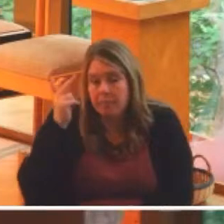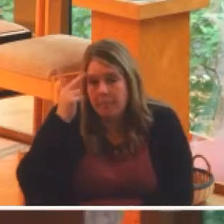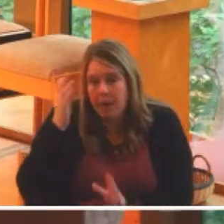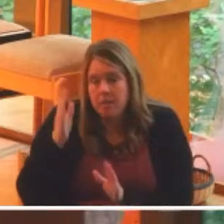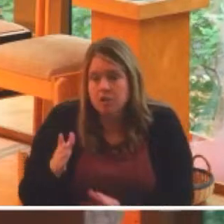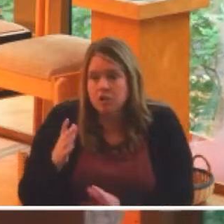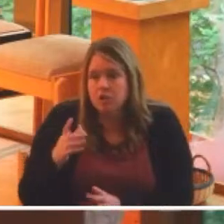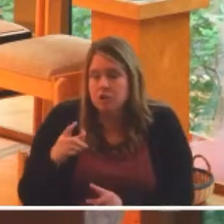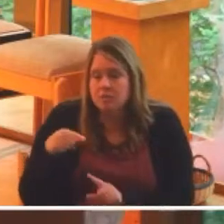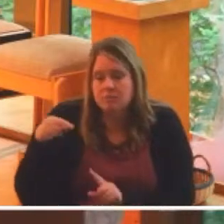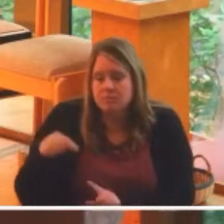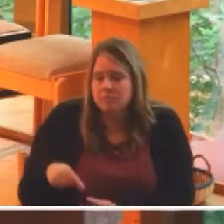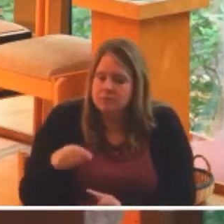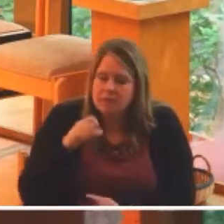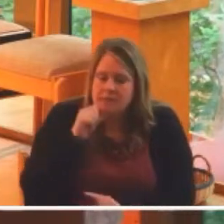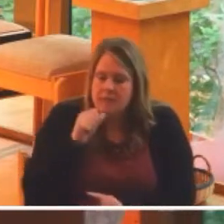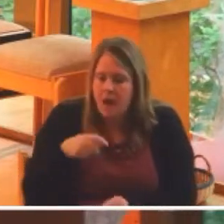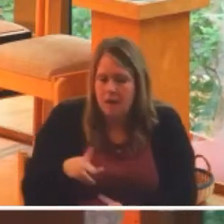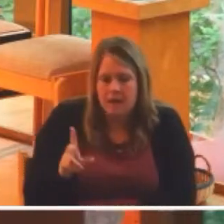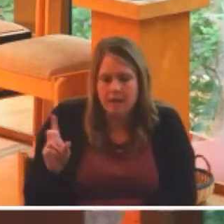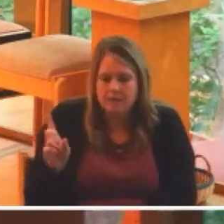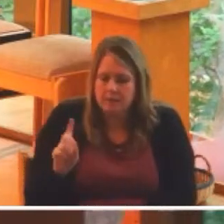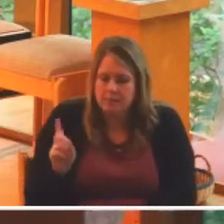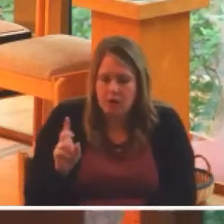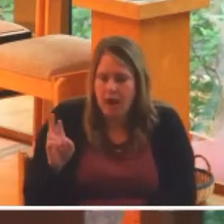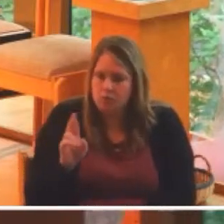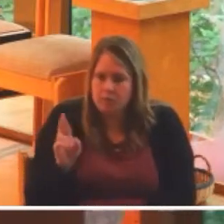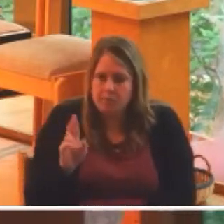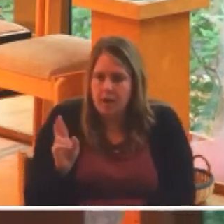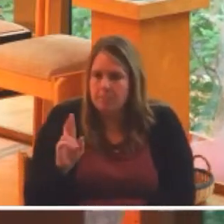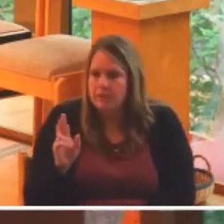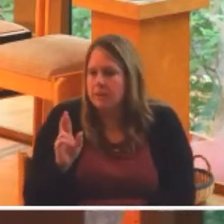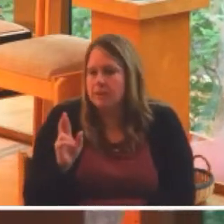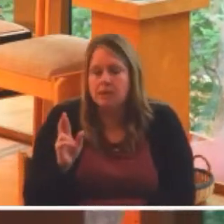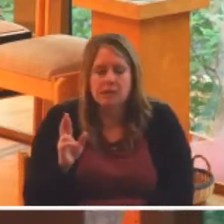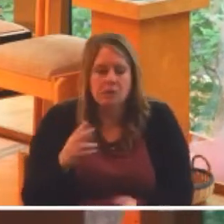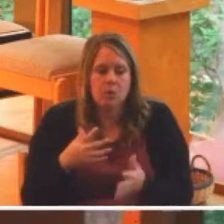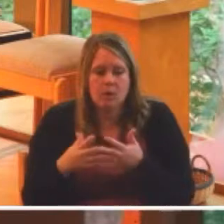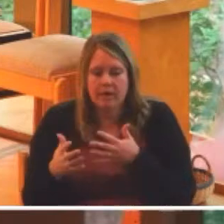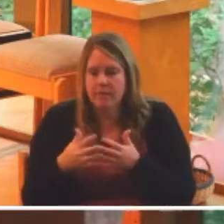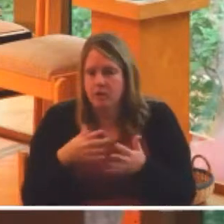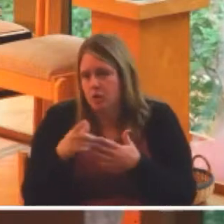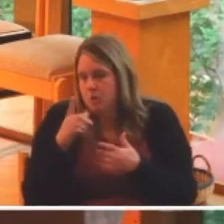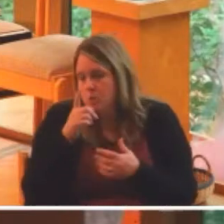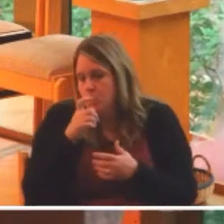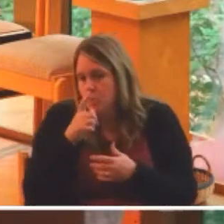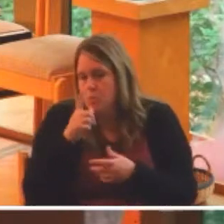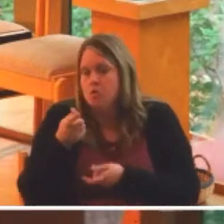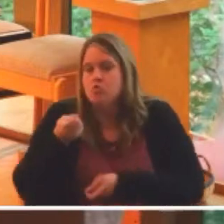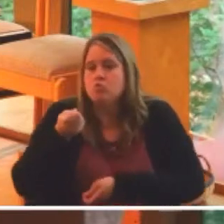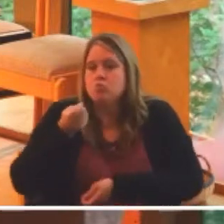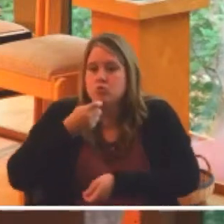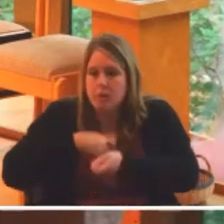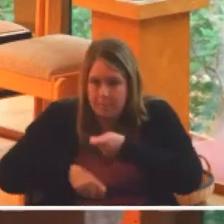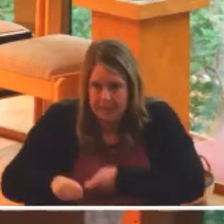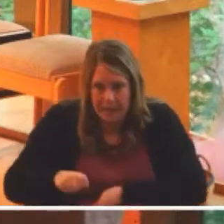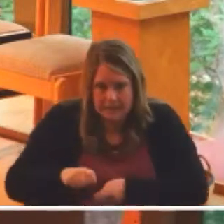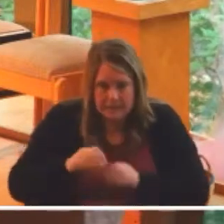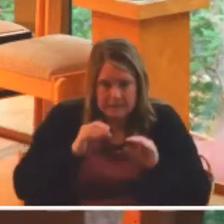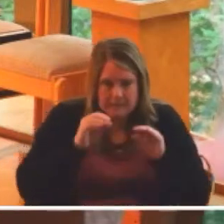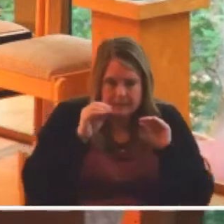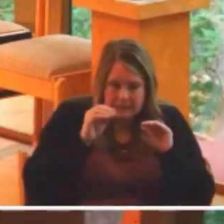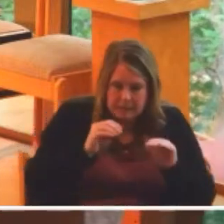idea here is not that you allow Democrat, Republican, Libertarian, Green, Communist, whomever's in between to replace the teachings,